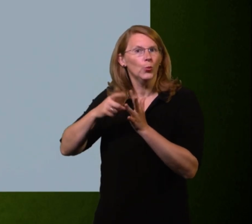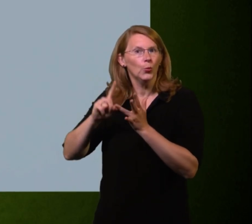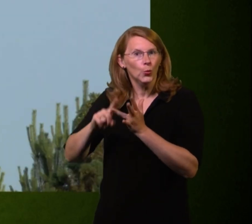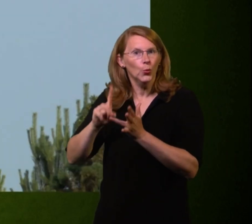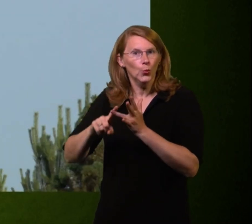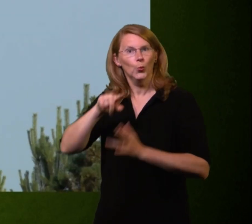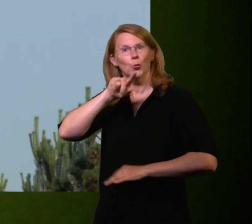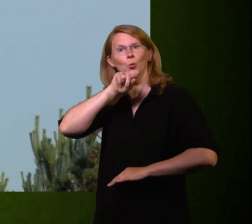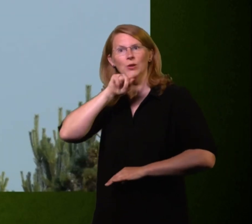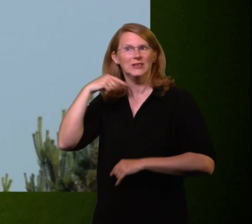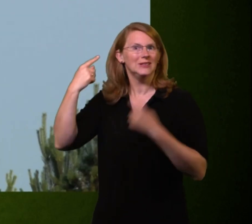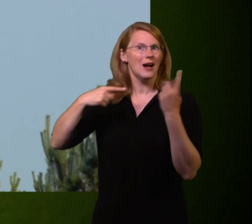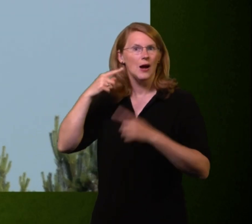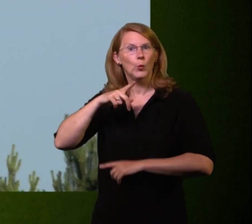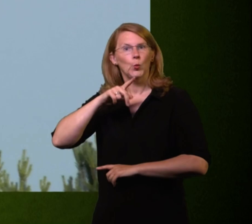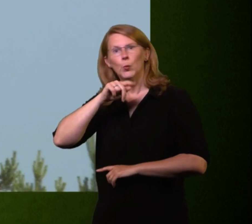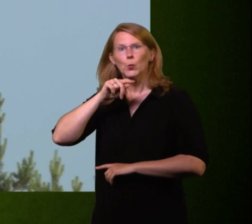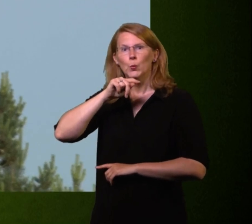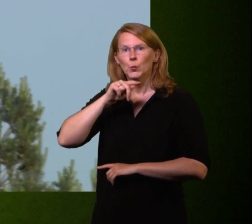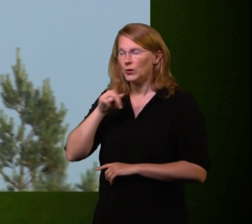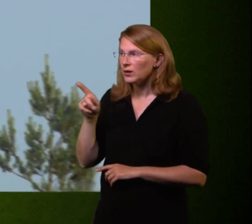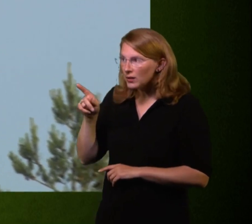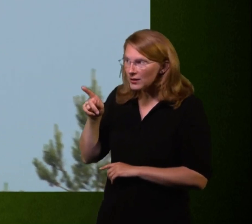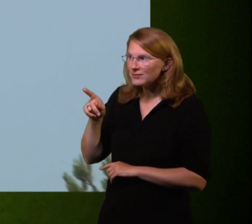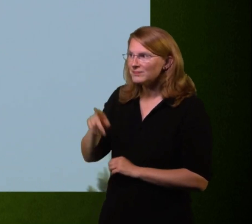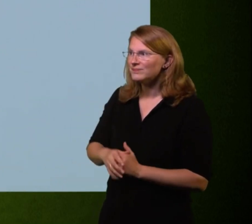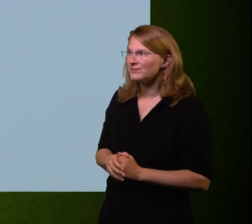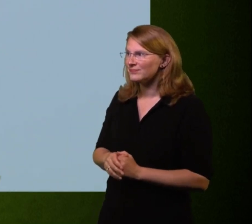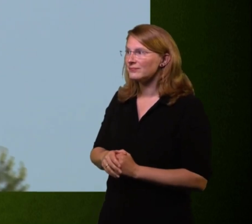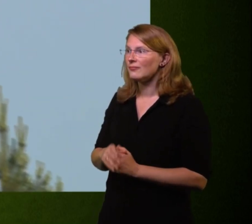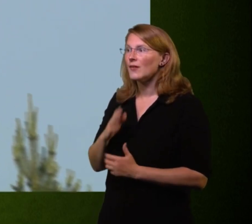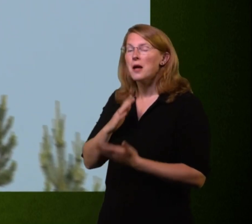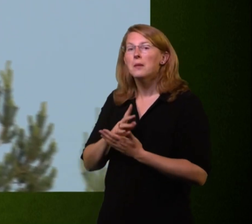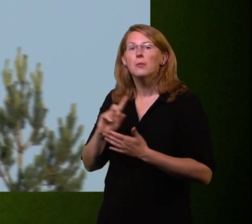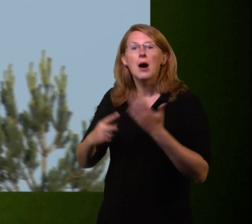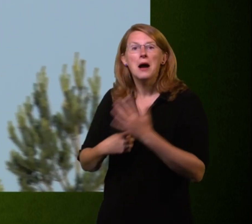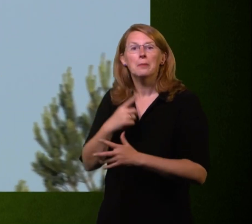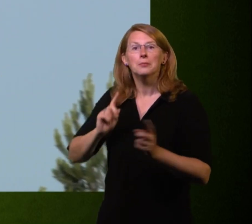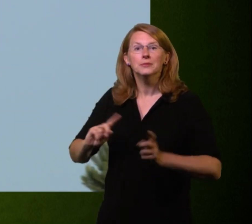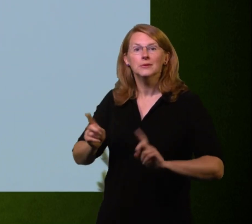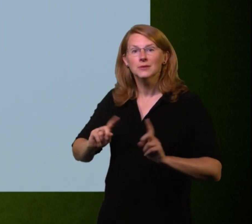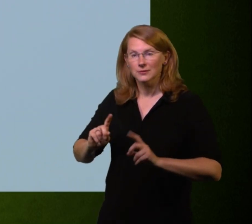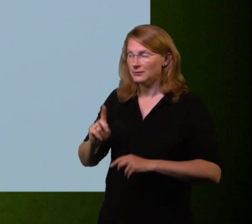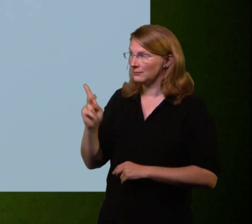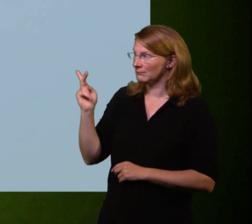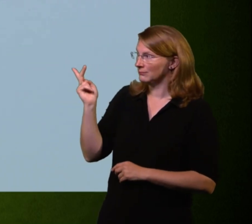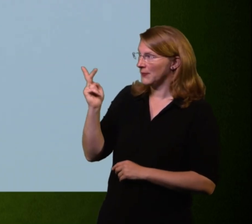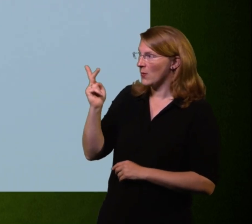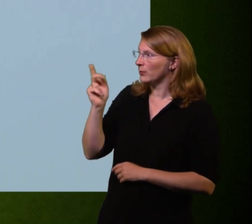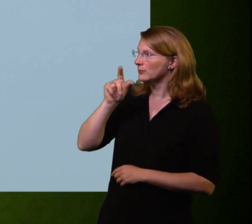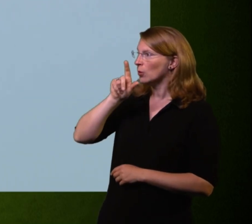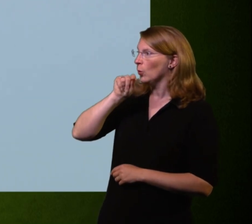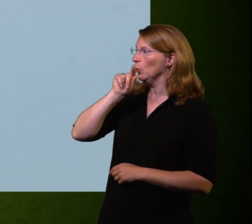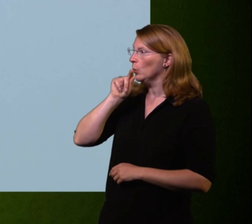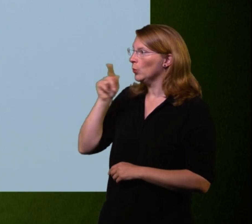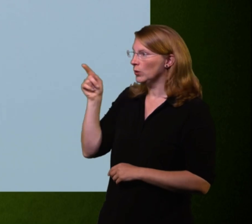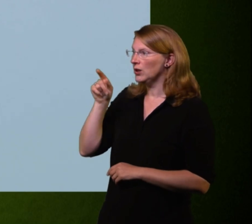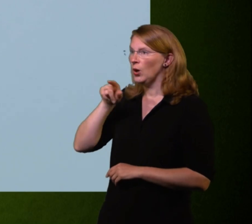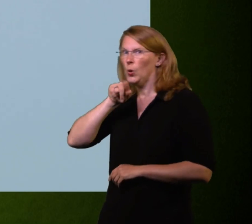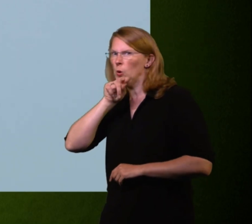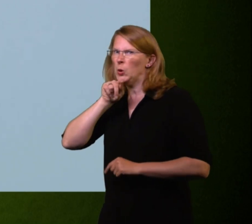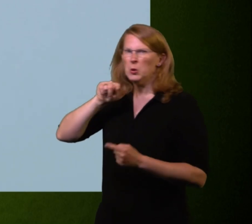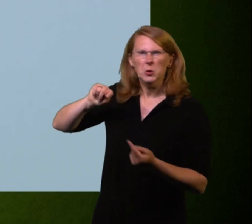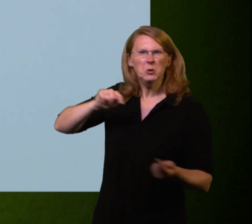cuckoo shortly after they heard another cuckoo and the fact that these